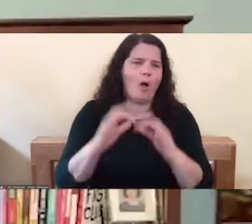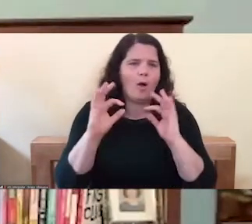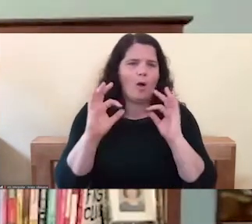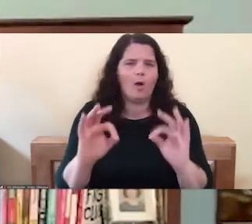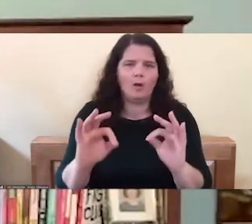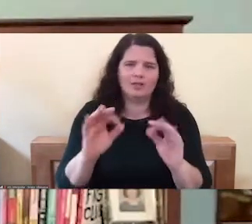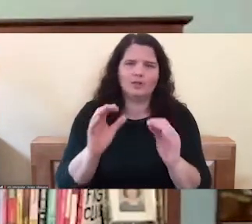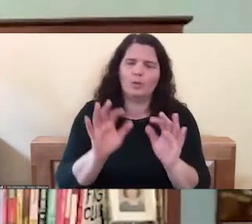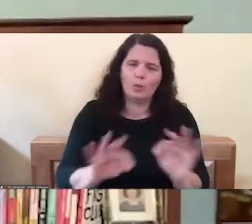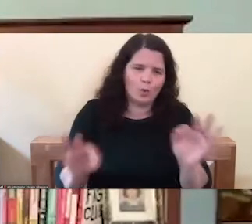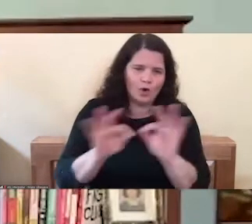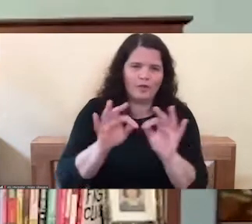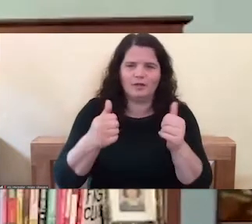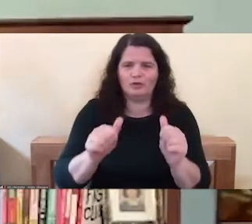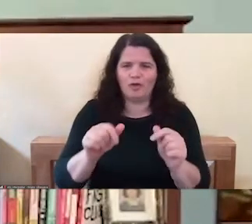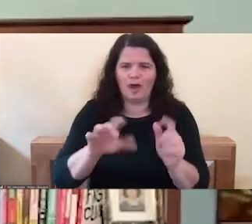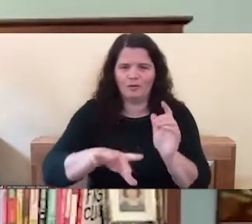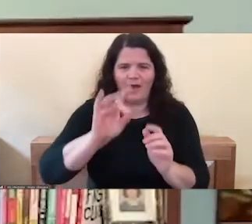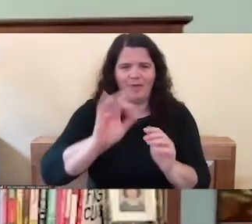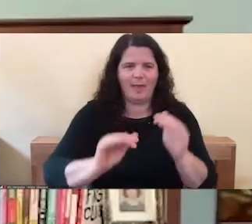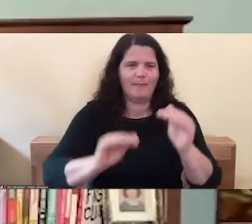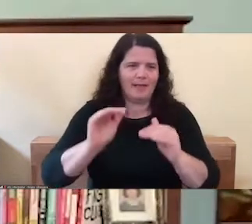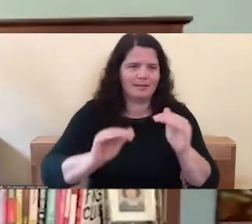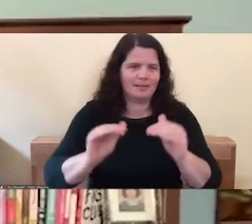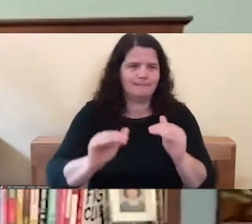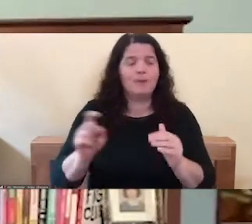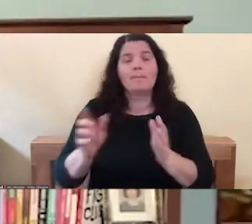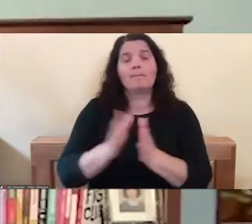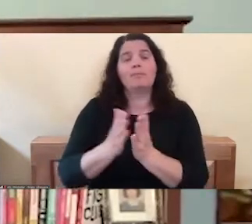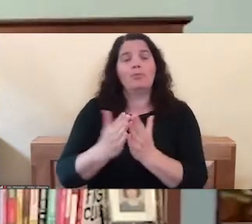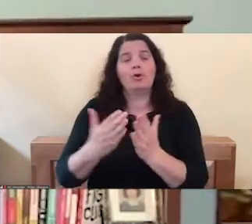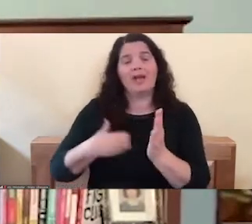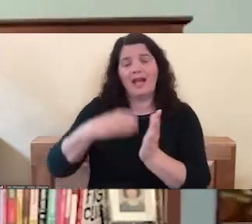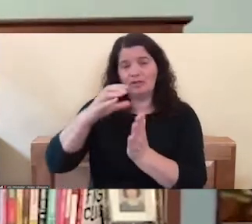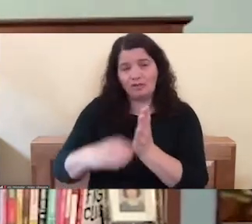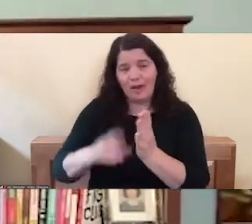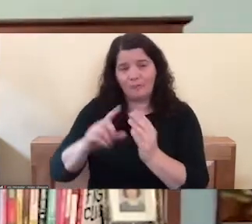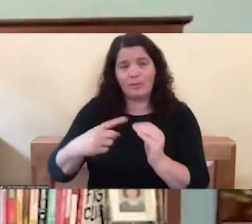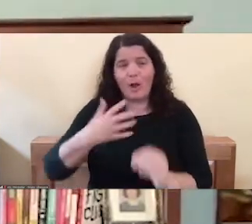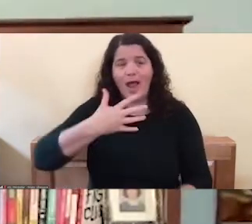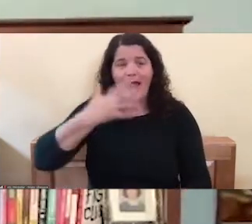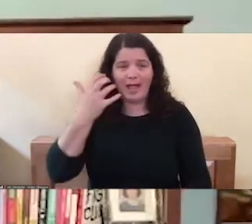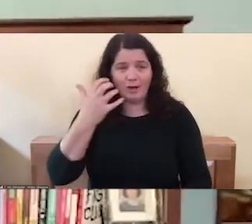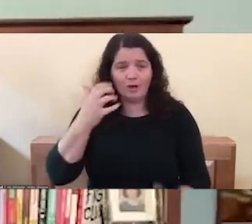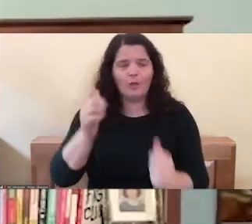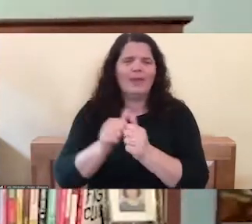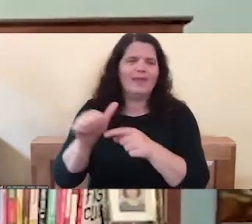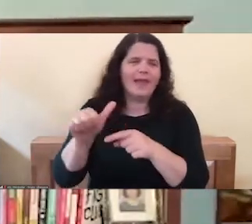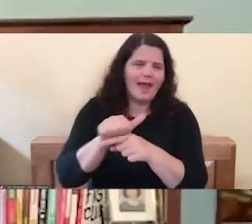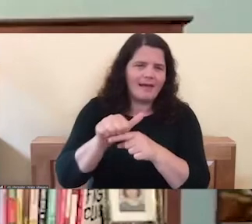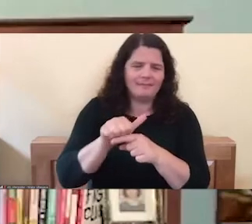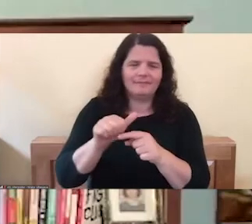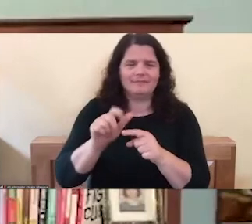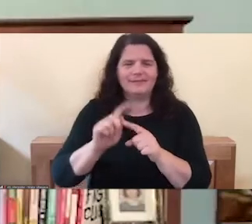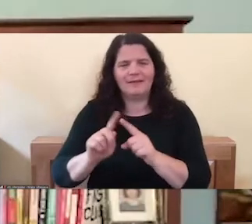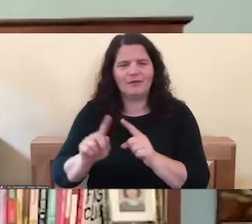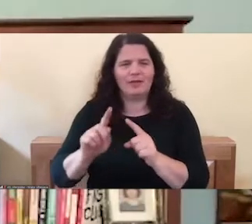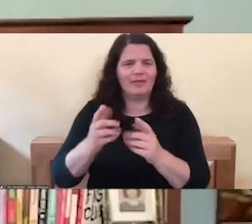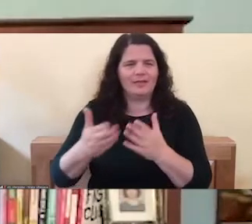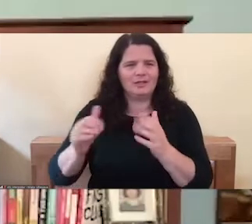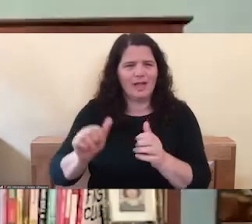my book, for instance, I have a whole chapter on anger, and I've got exercises and practices to try to help us work with the energy.